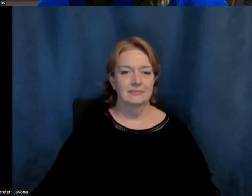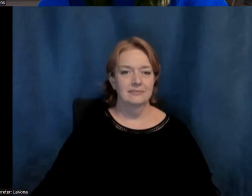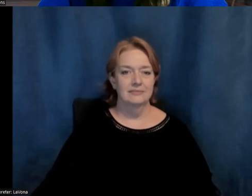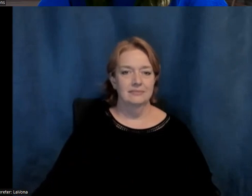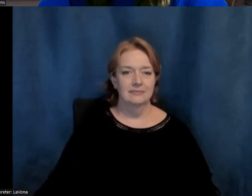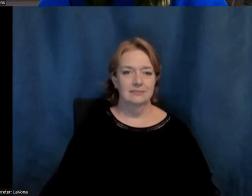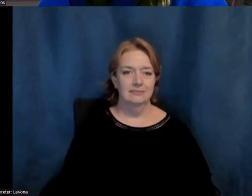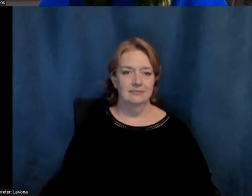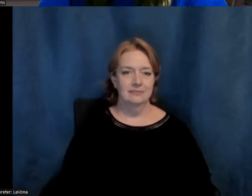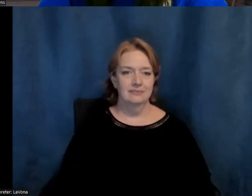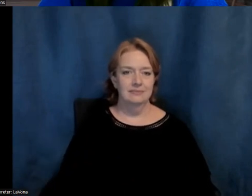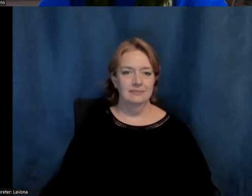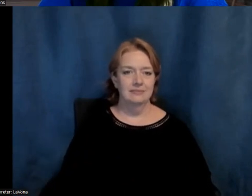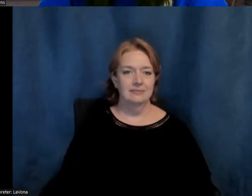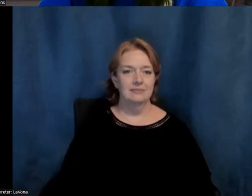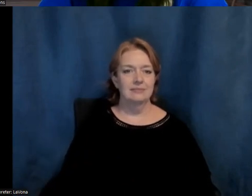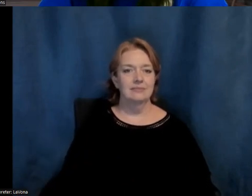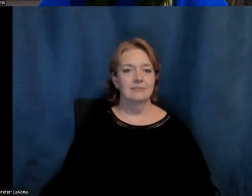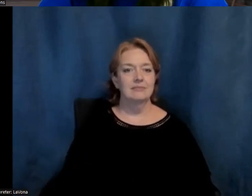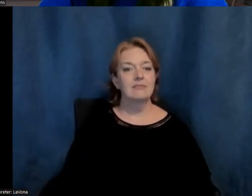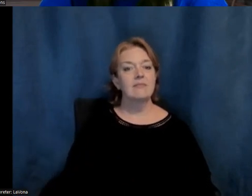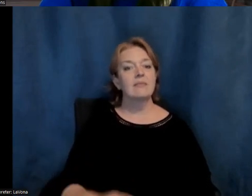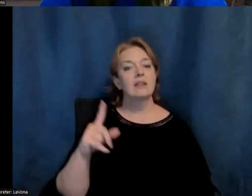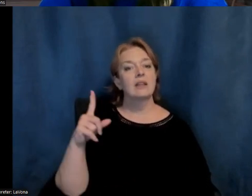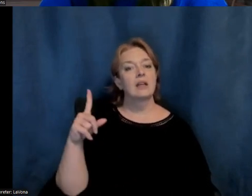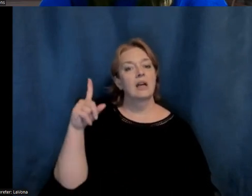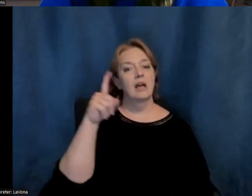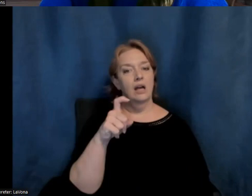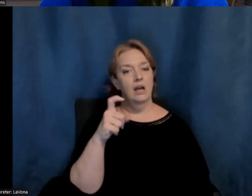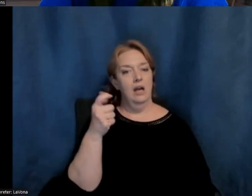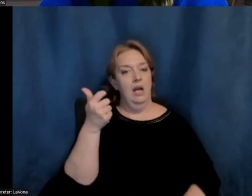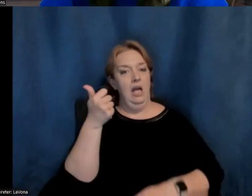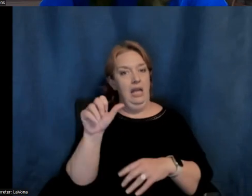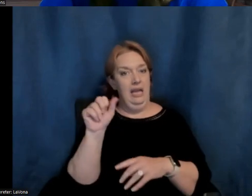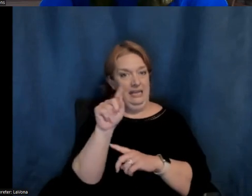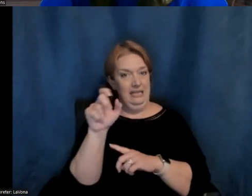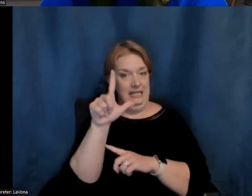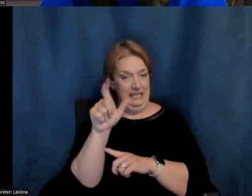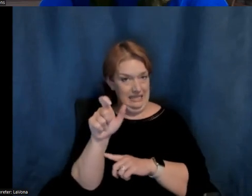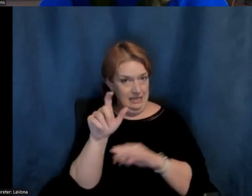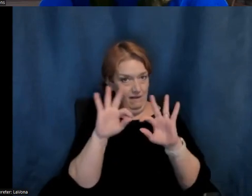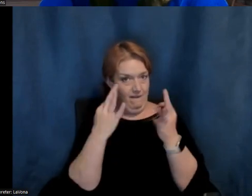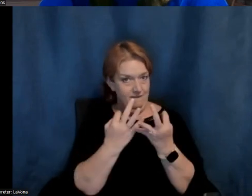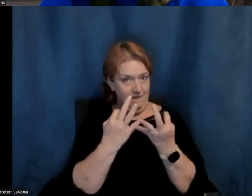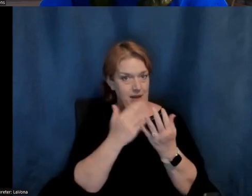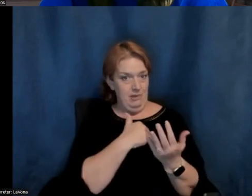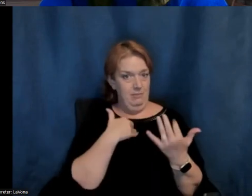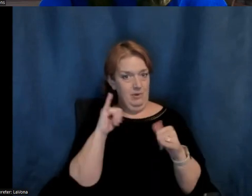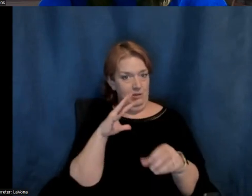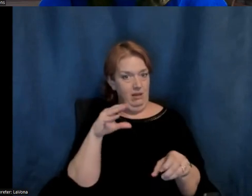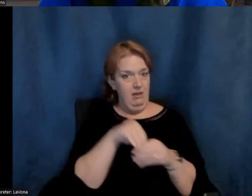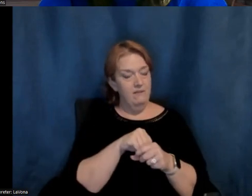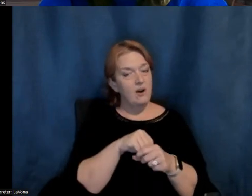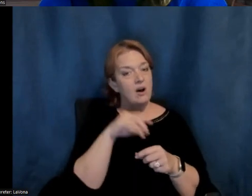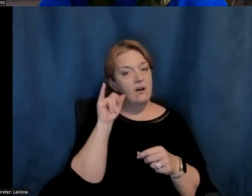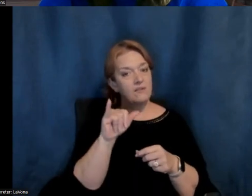Let's see. Are any Steele family members still involved in the historic site's interpretation or work?